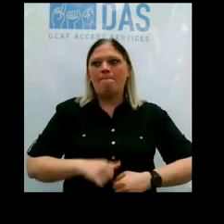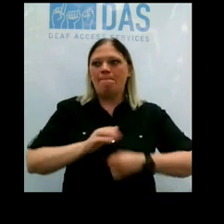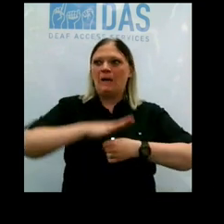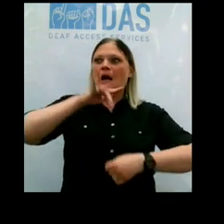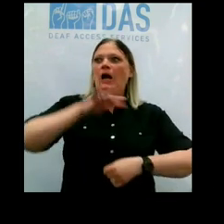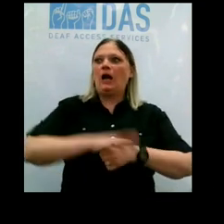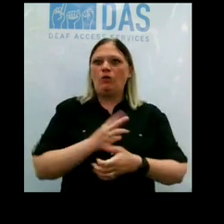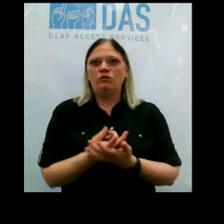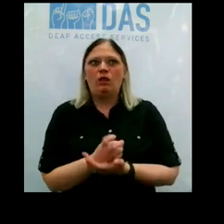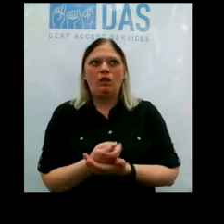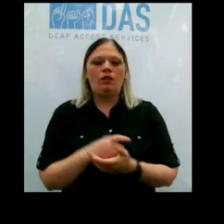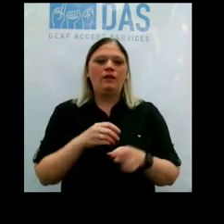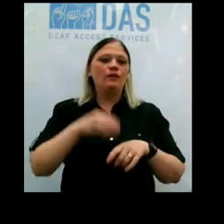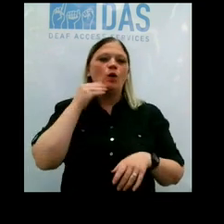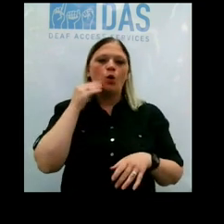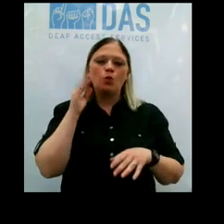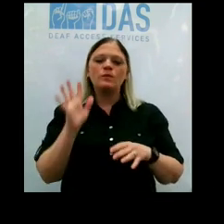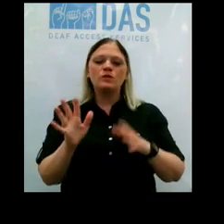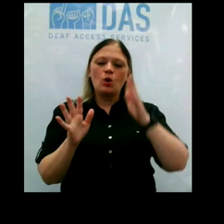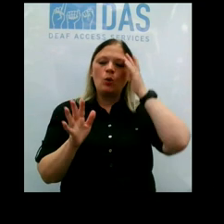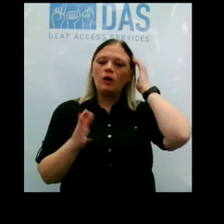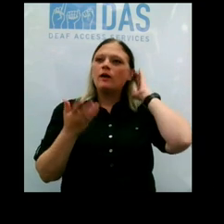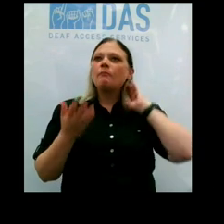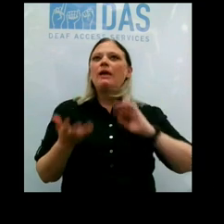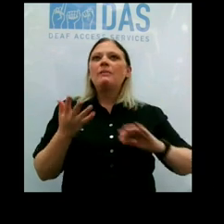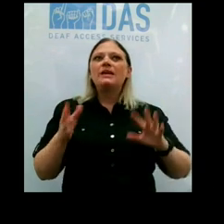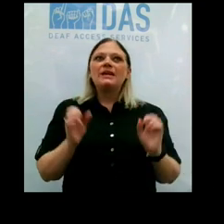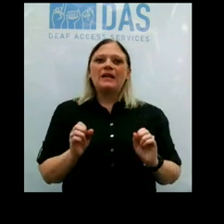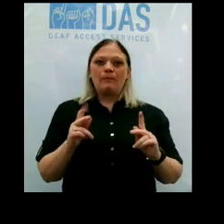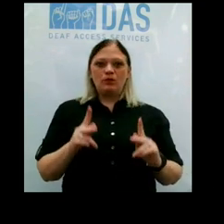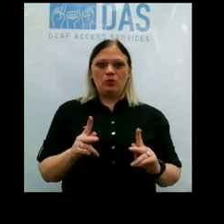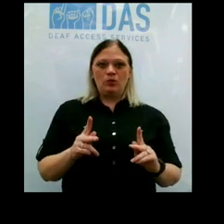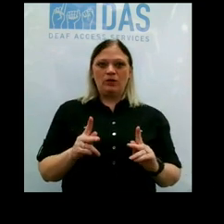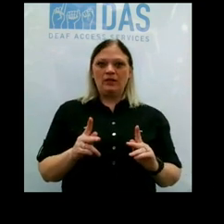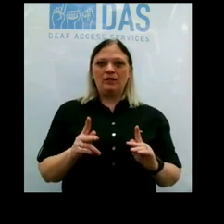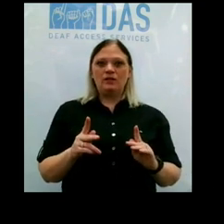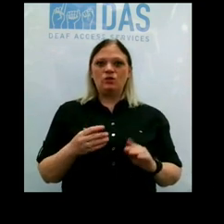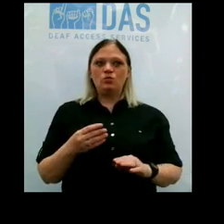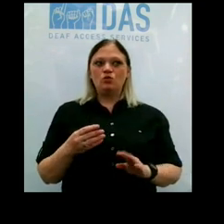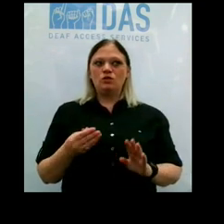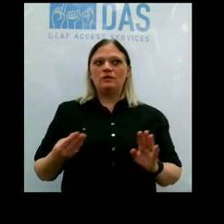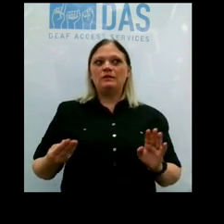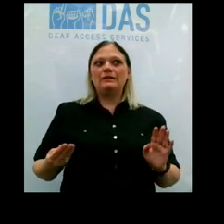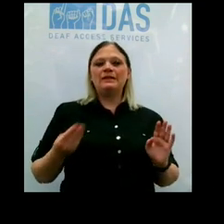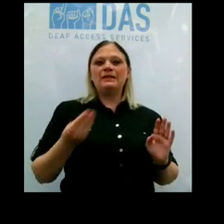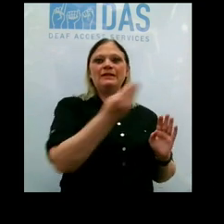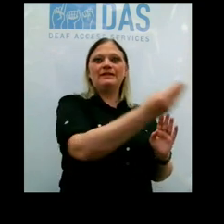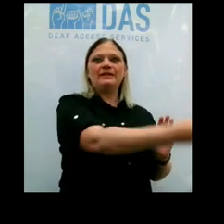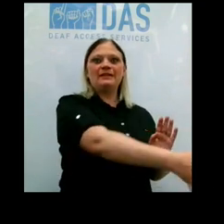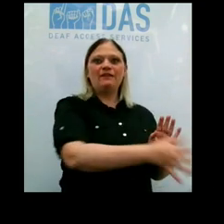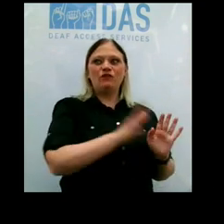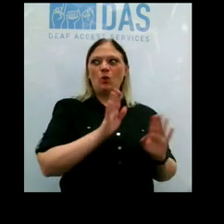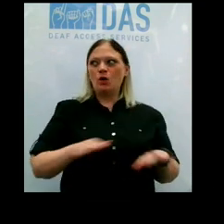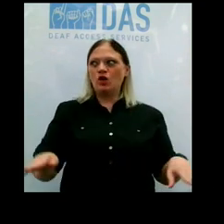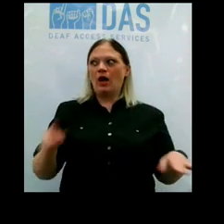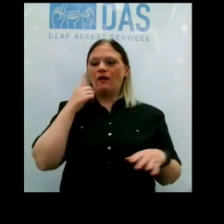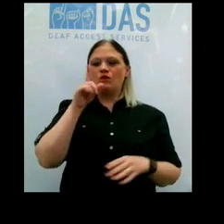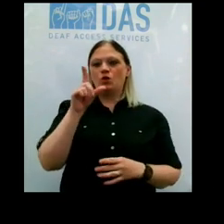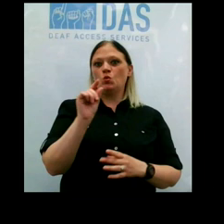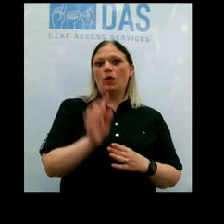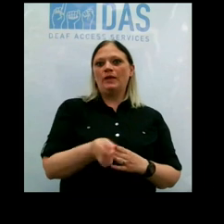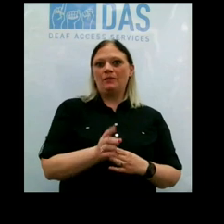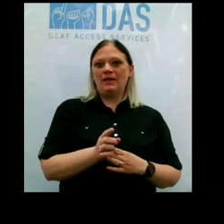so just look at this as an opportunity to hand your child over for 20 minutes. So you'll give them to the